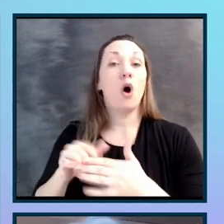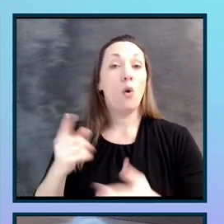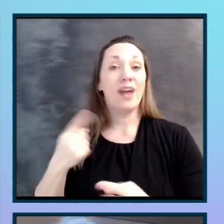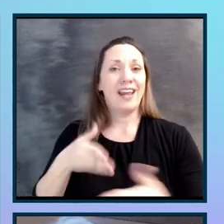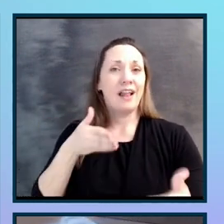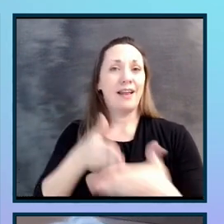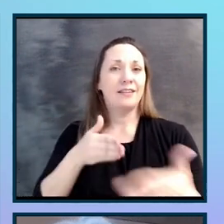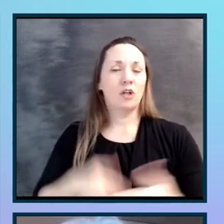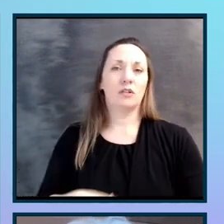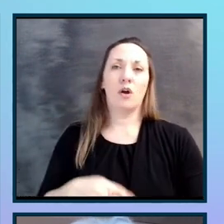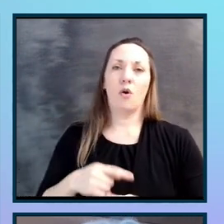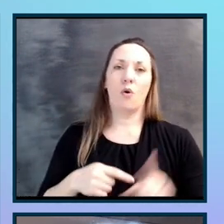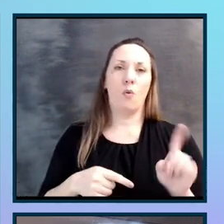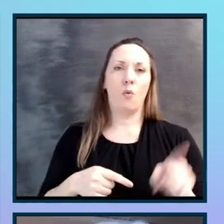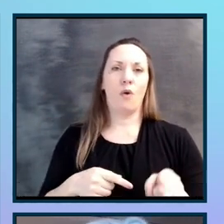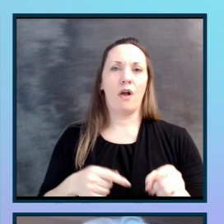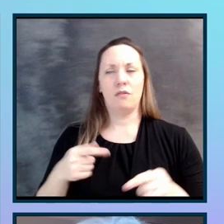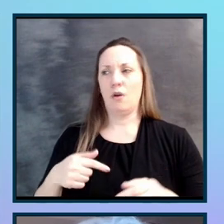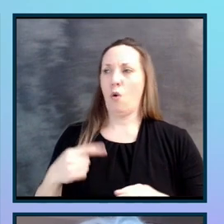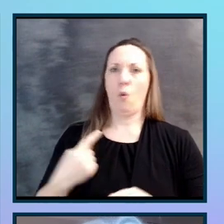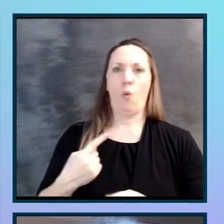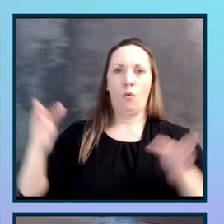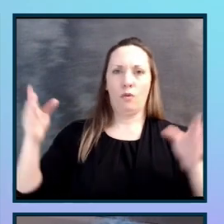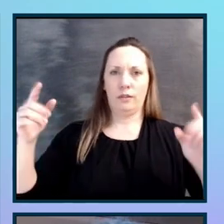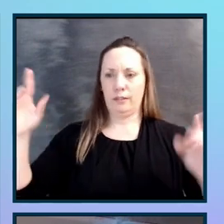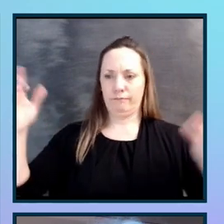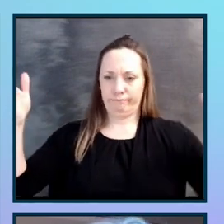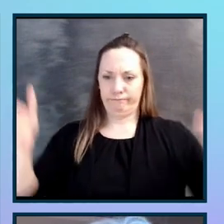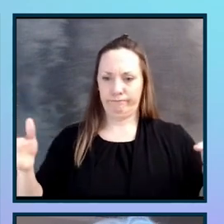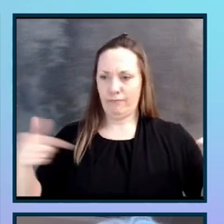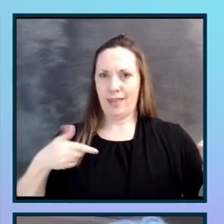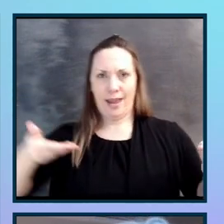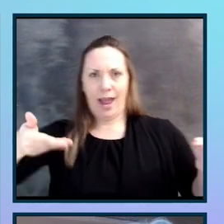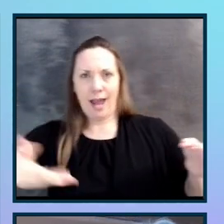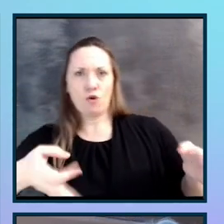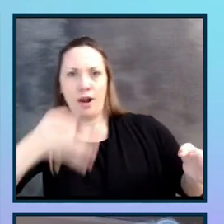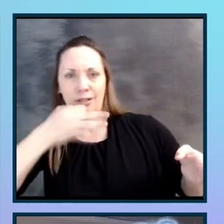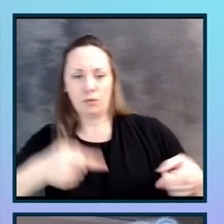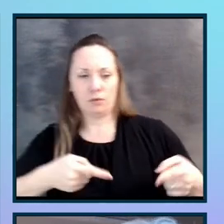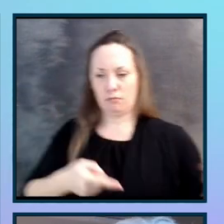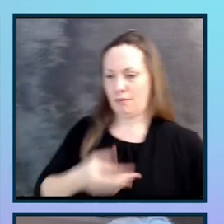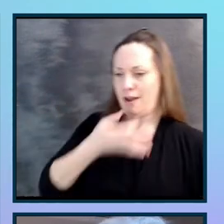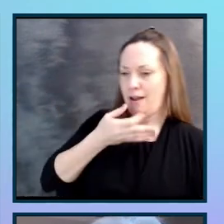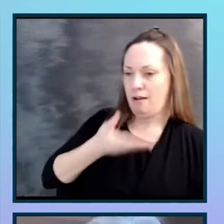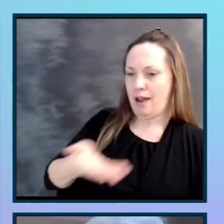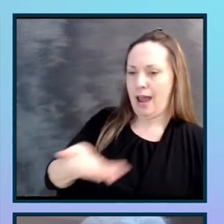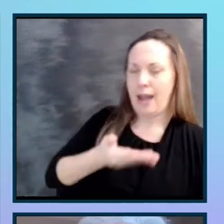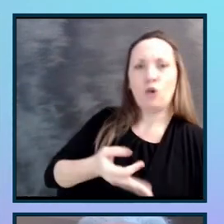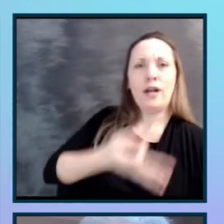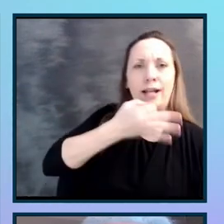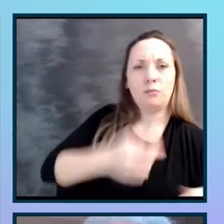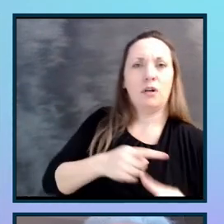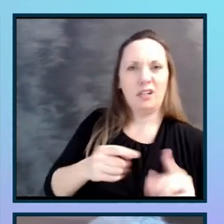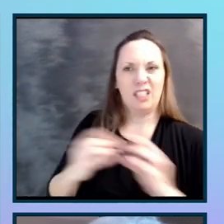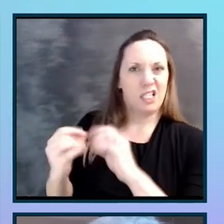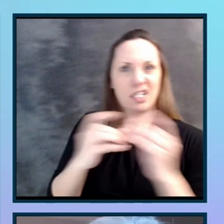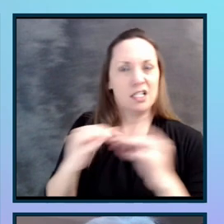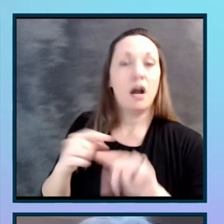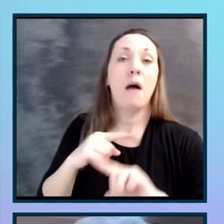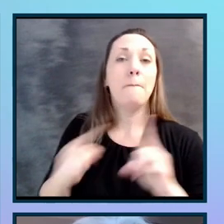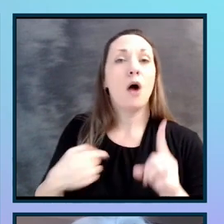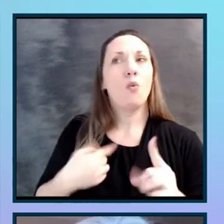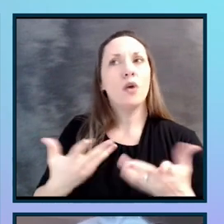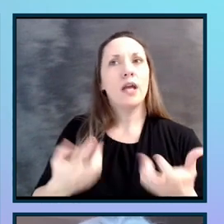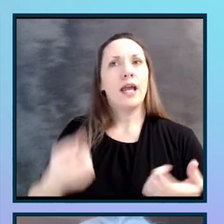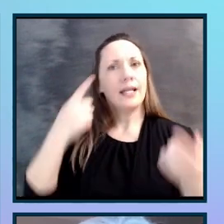side hires an expert, the other side hires, they're fighting with each other. But in structured negotiation, we try to have a greed on experts because